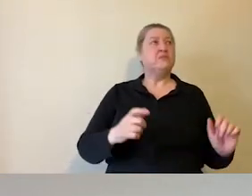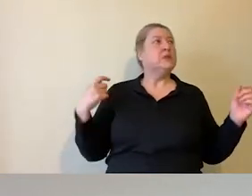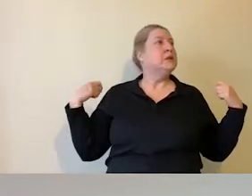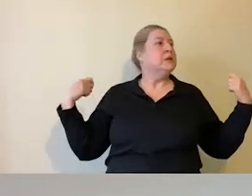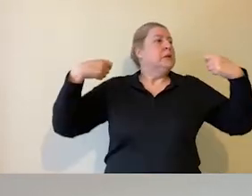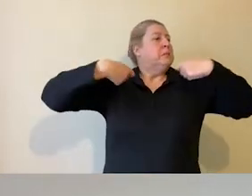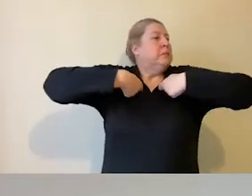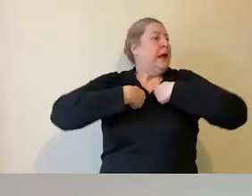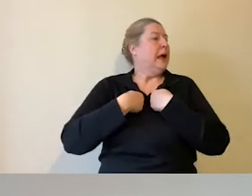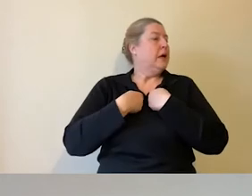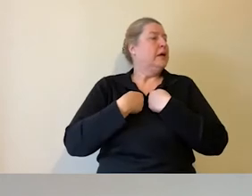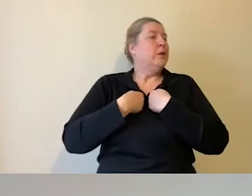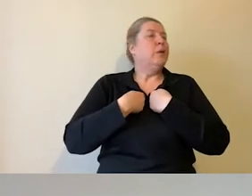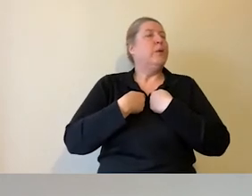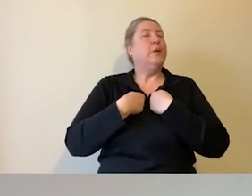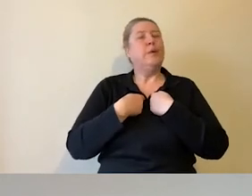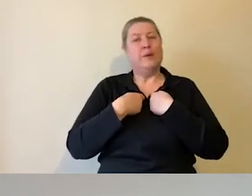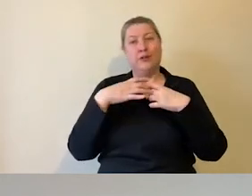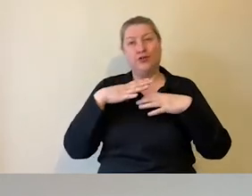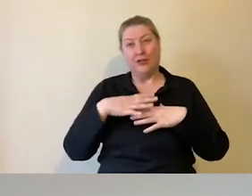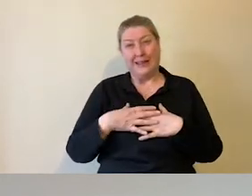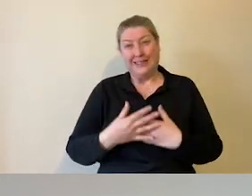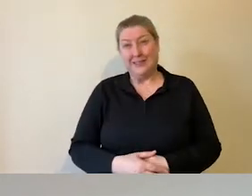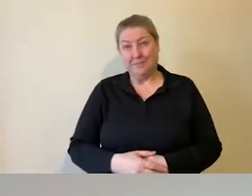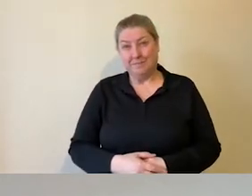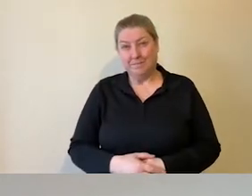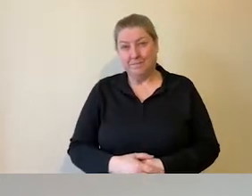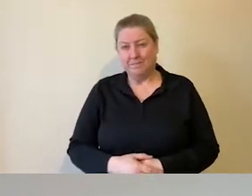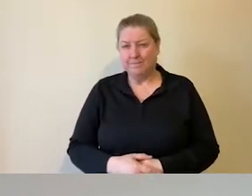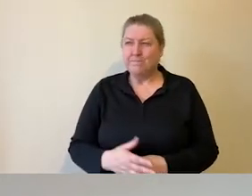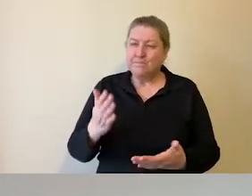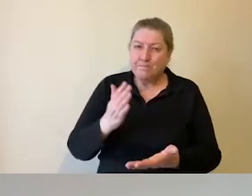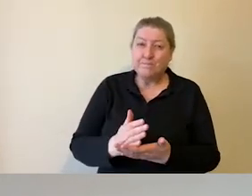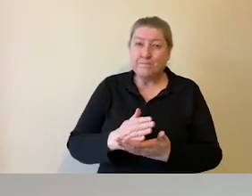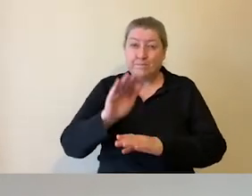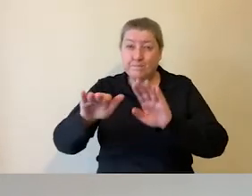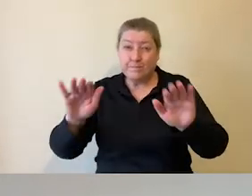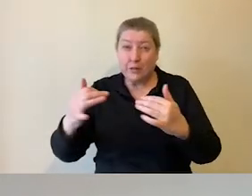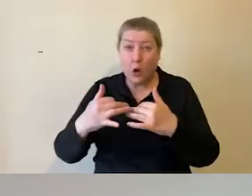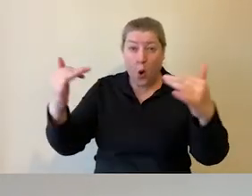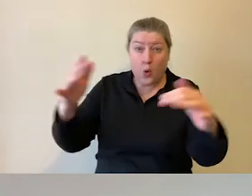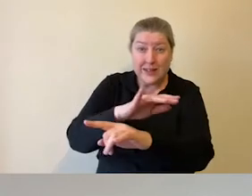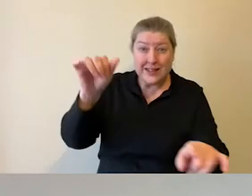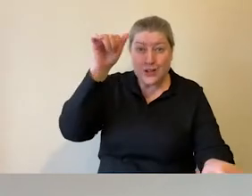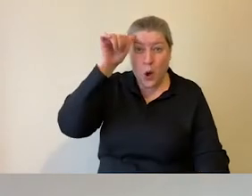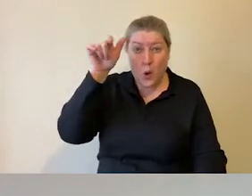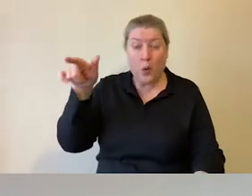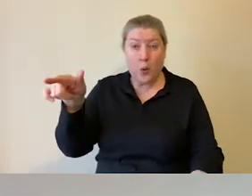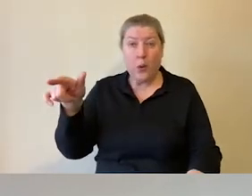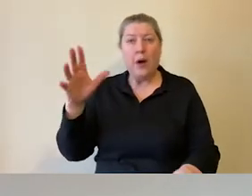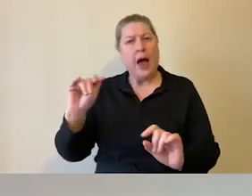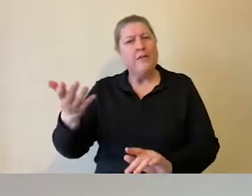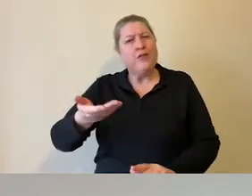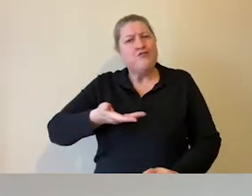weighted blanket. It's about letting the audience know that they have the right